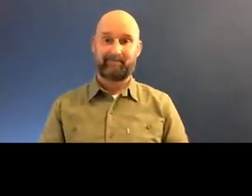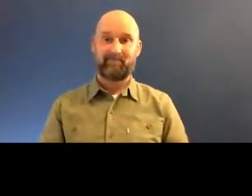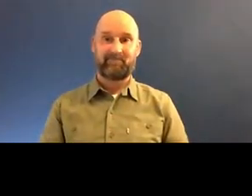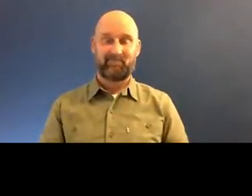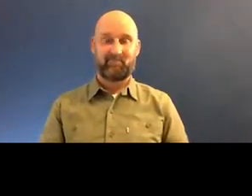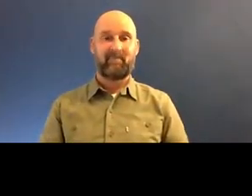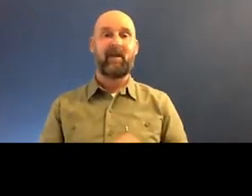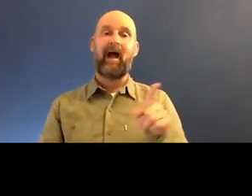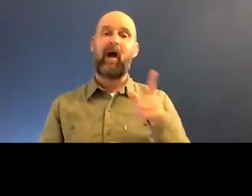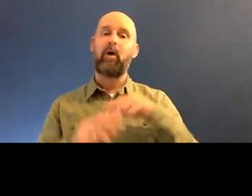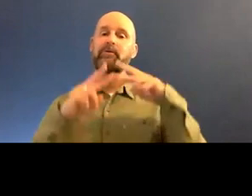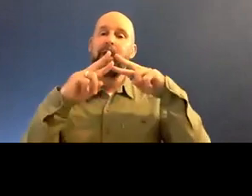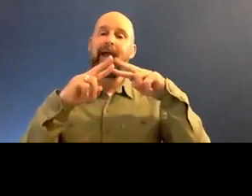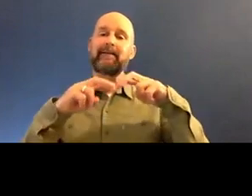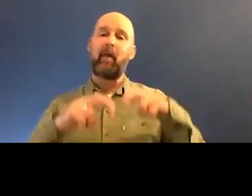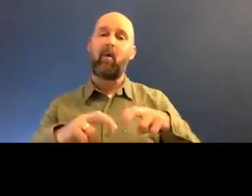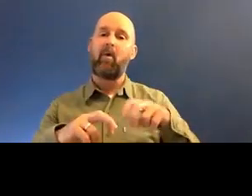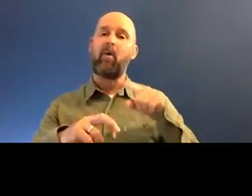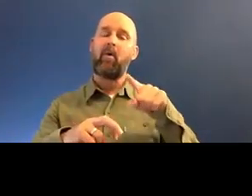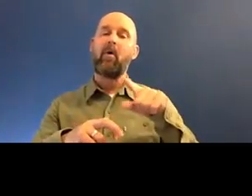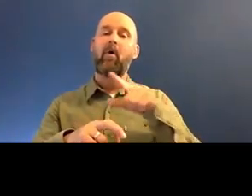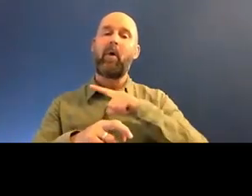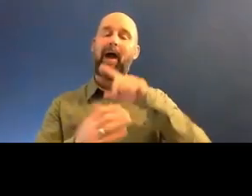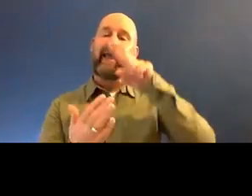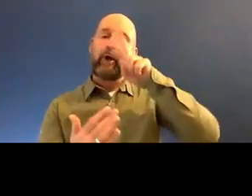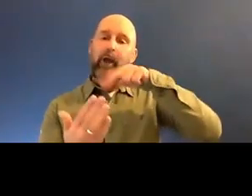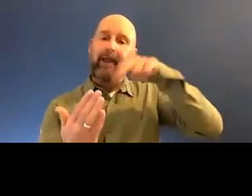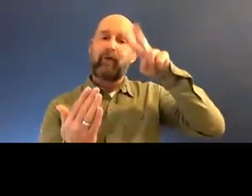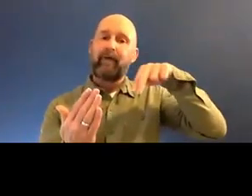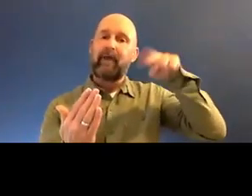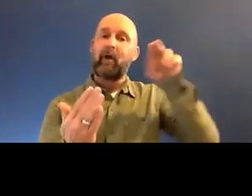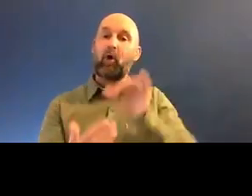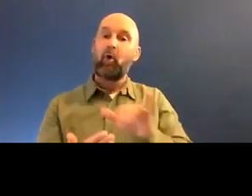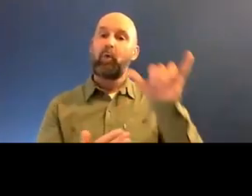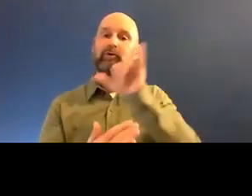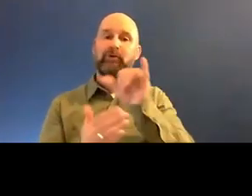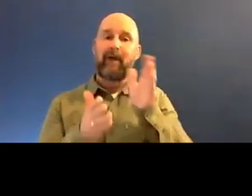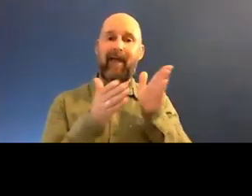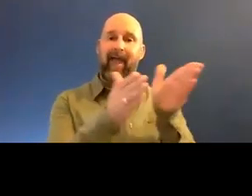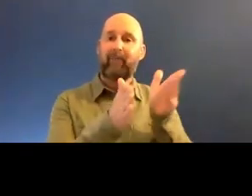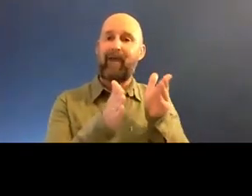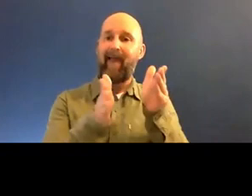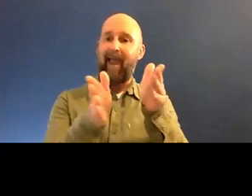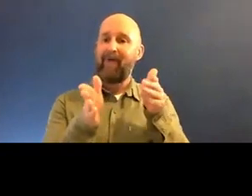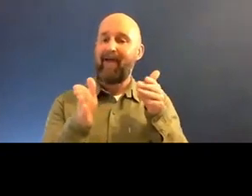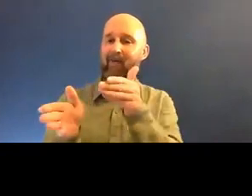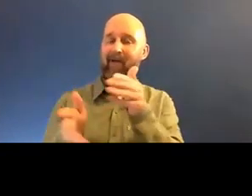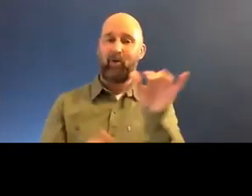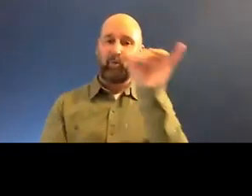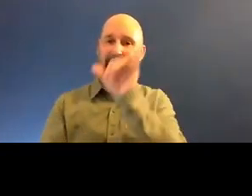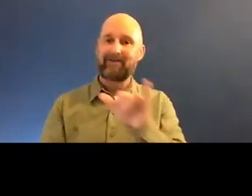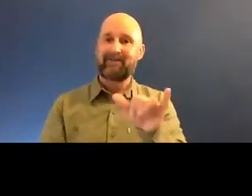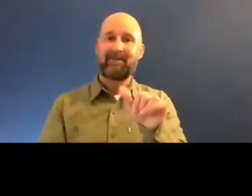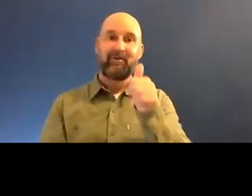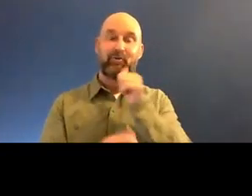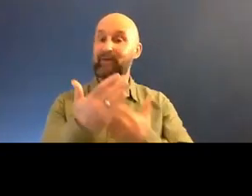wanted to explore, you know, with calligraphy, which areas could you push it into? How could you, you know, using the